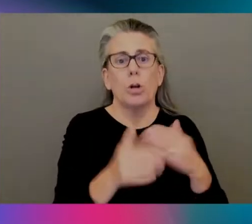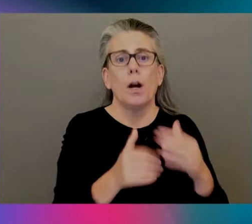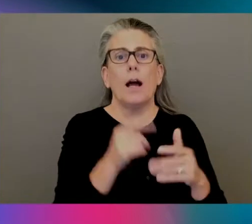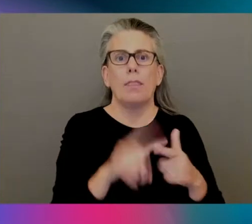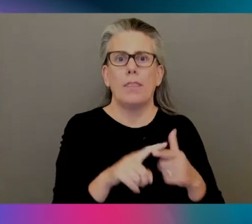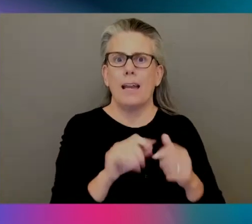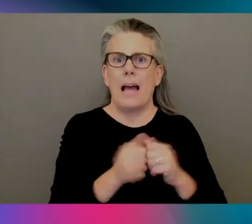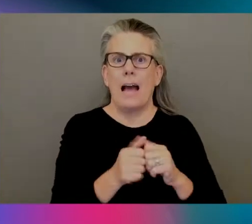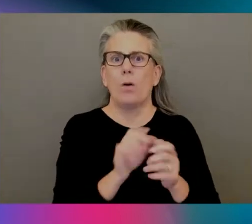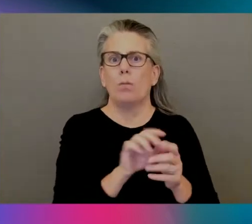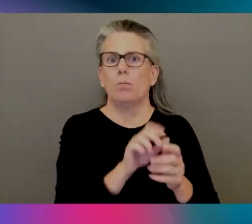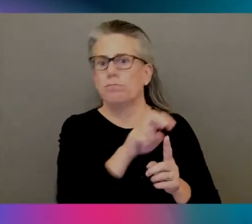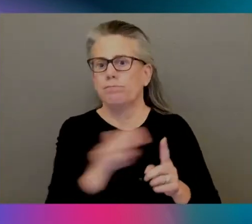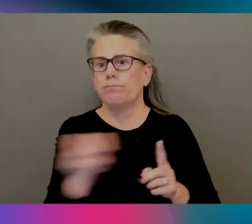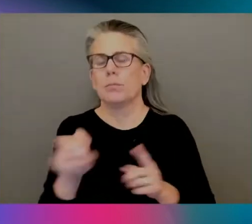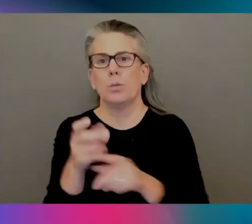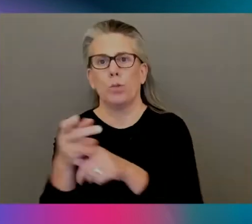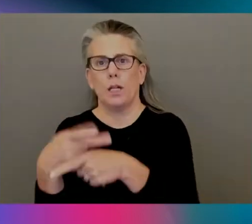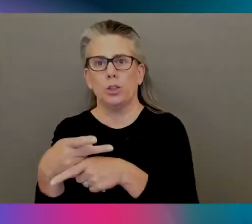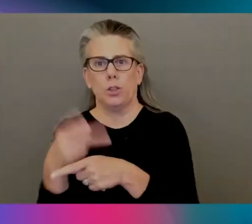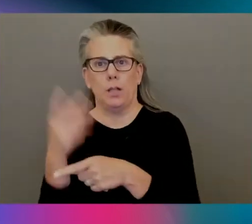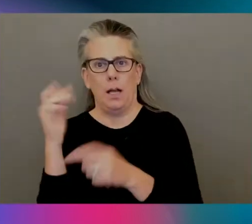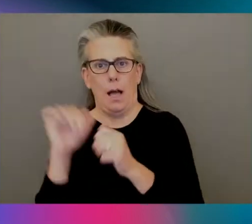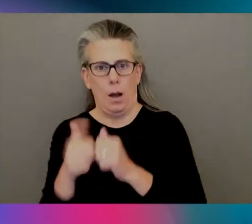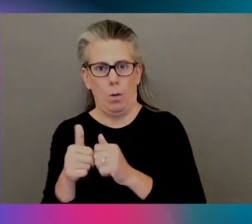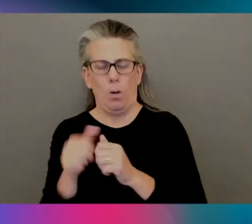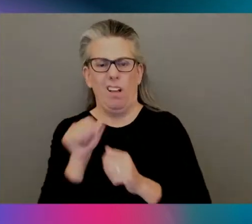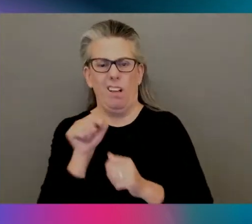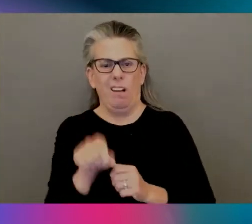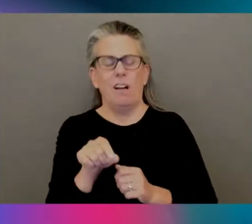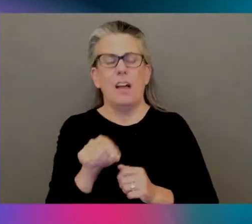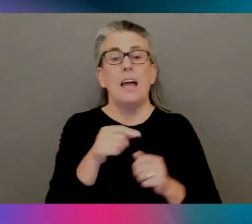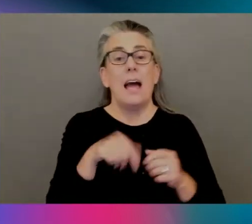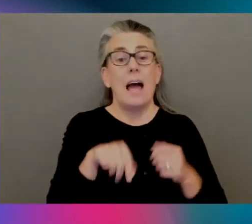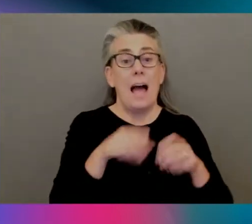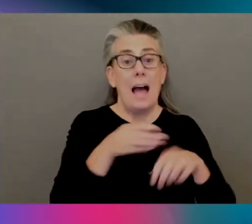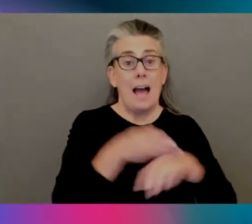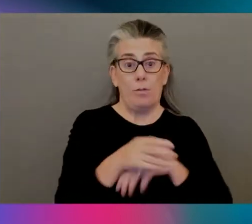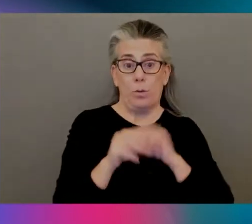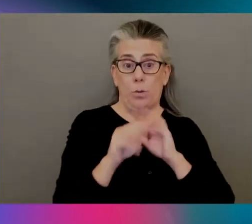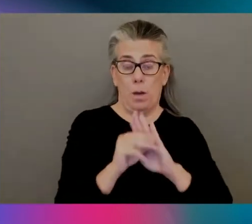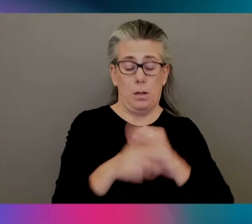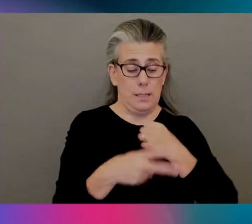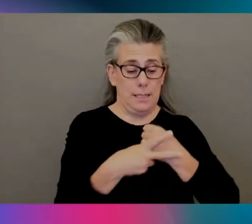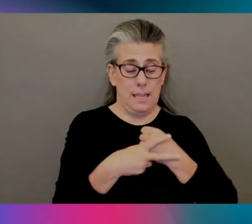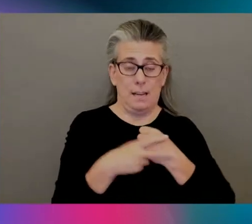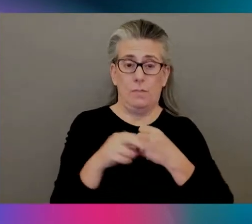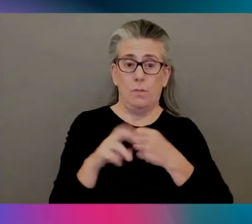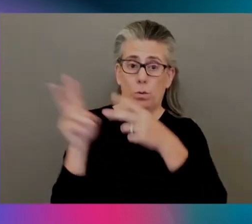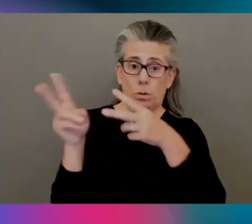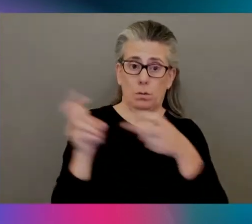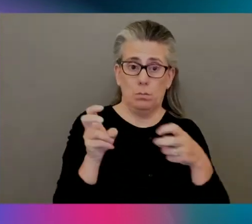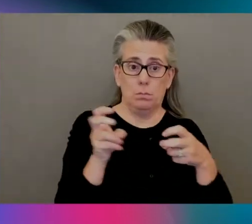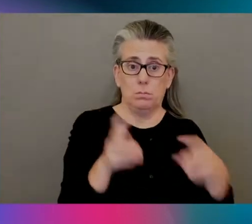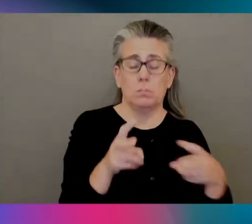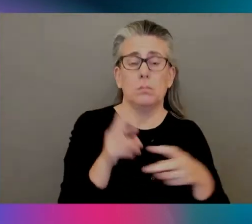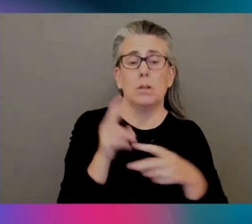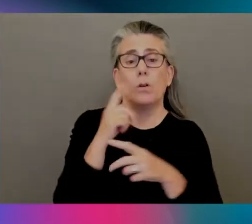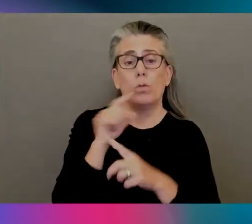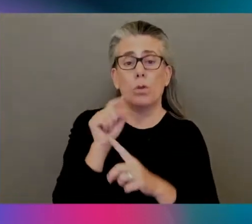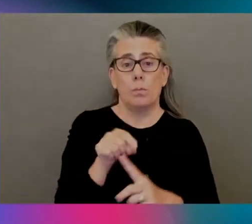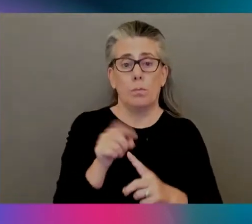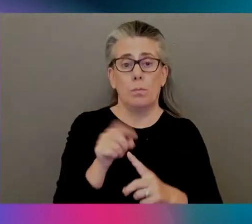and one of the places we've identified it, is once the model is saved as a file or pulled down from TensorFlow Hub or wherever it comes from, it's